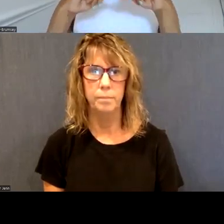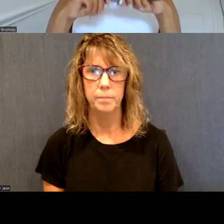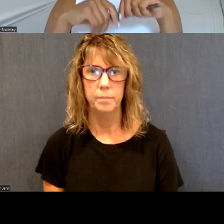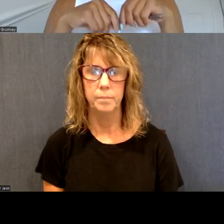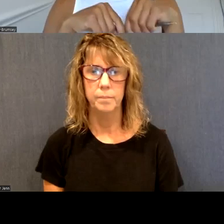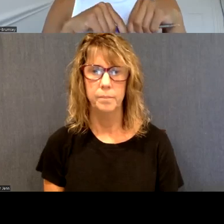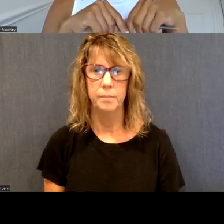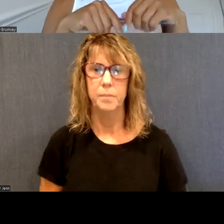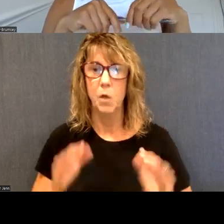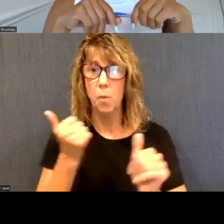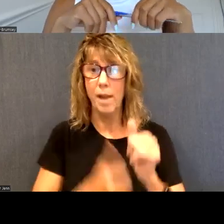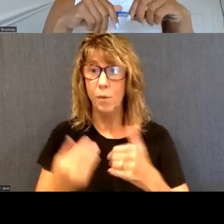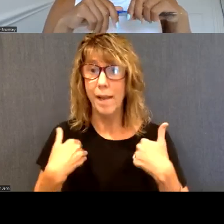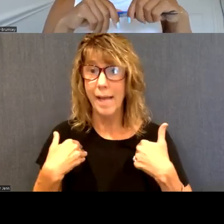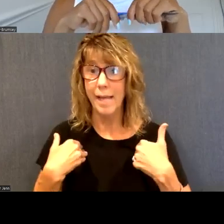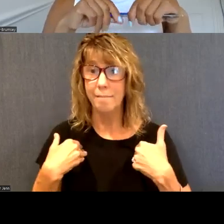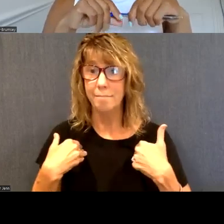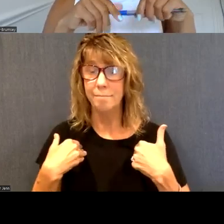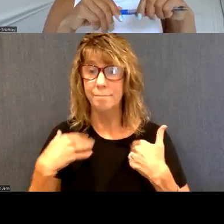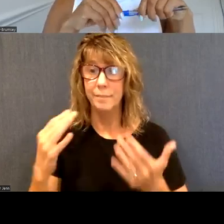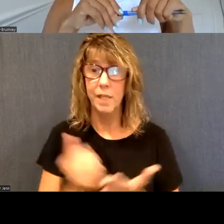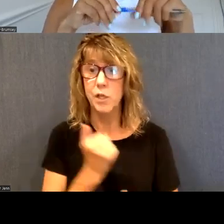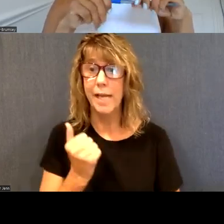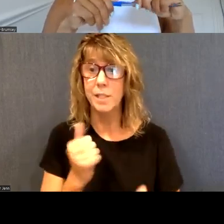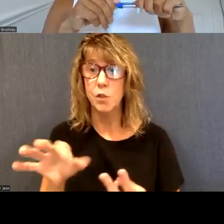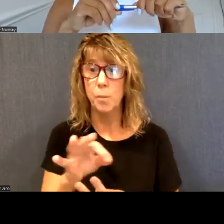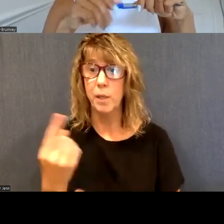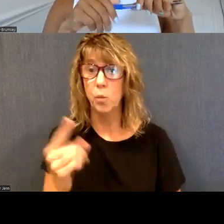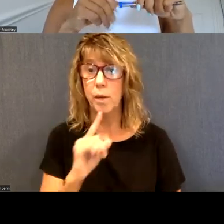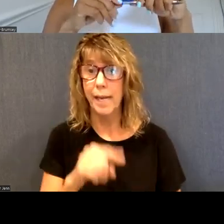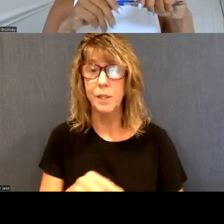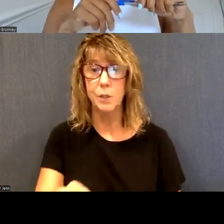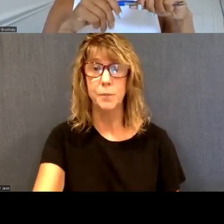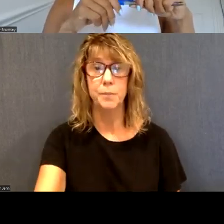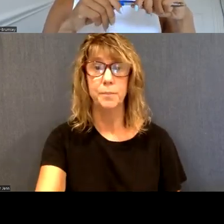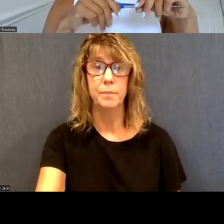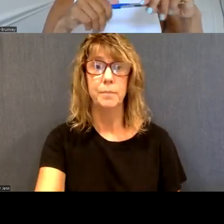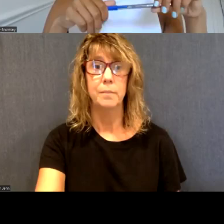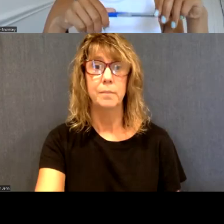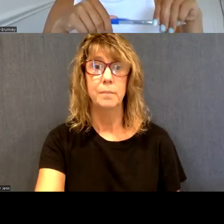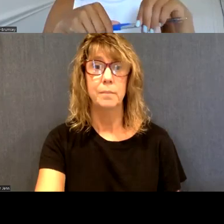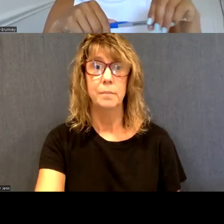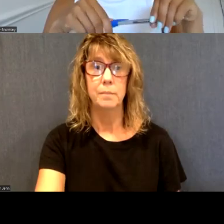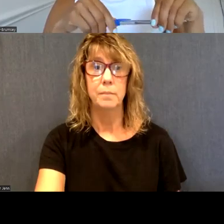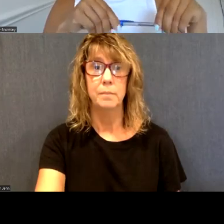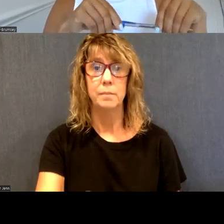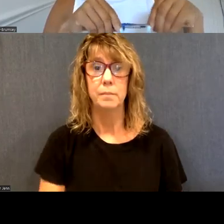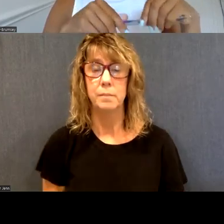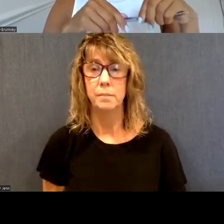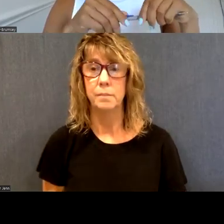I hope everyone got the chance to choose widely. I'm excited to see, uh, it's an extremely